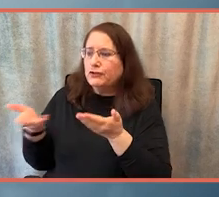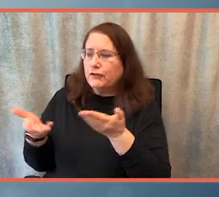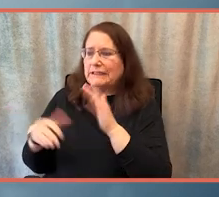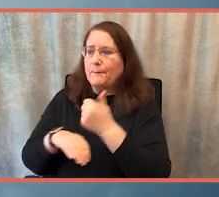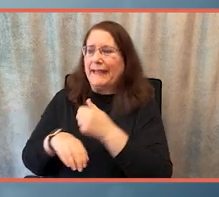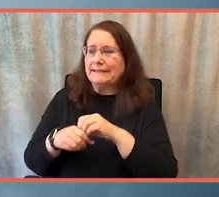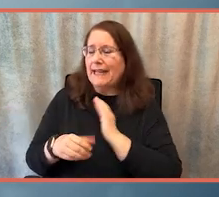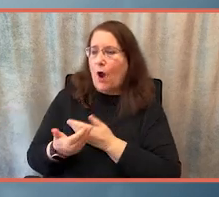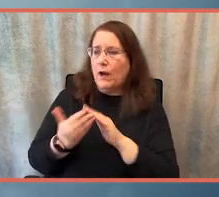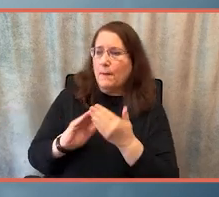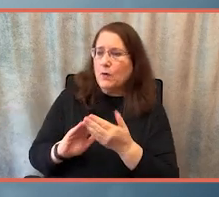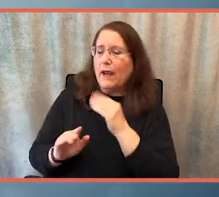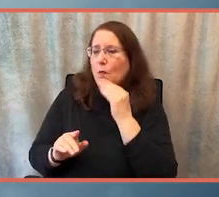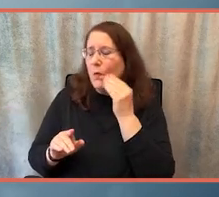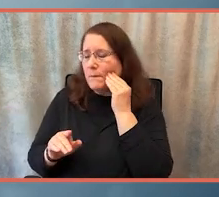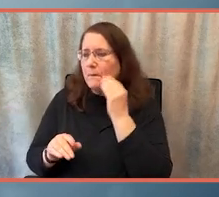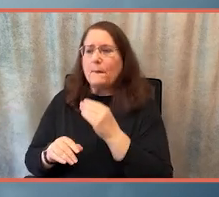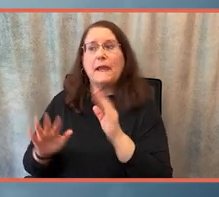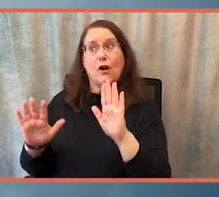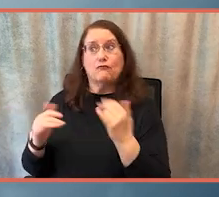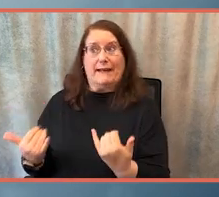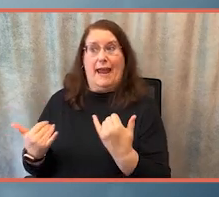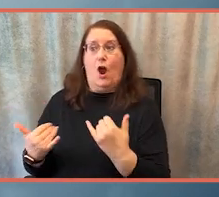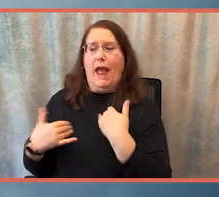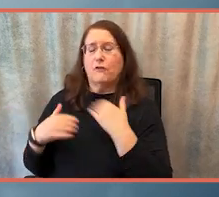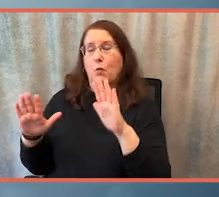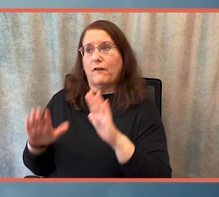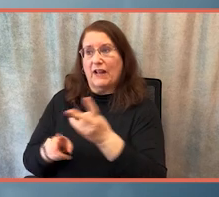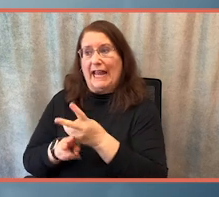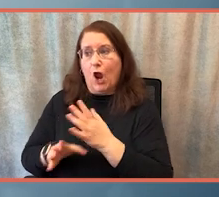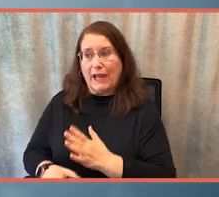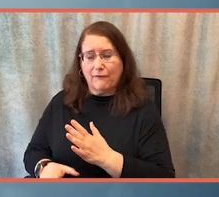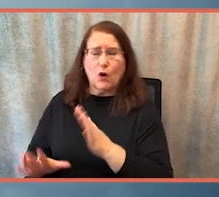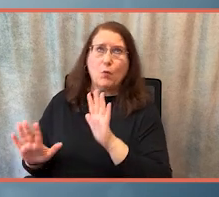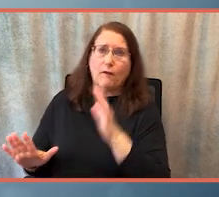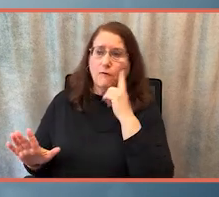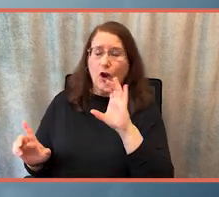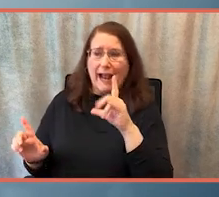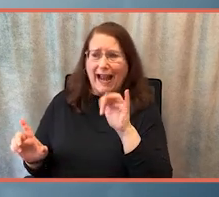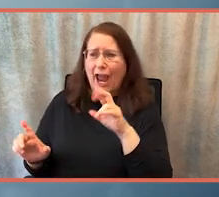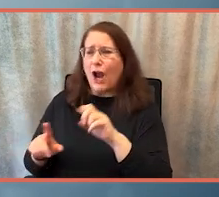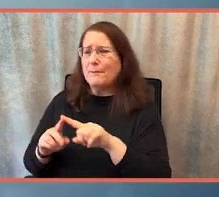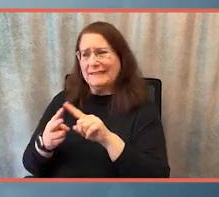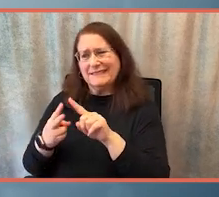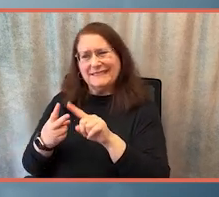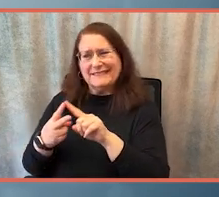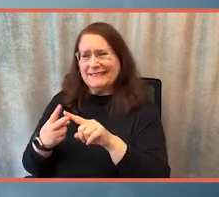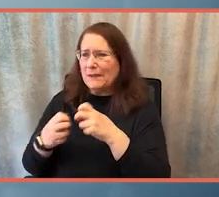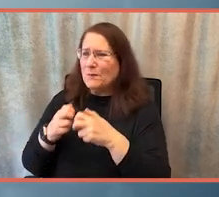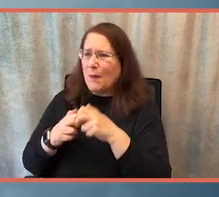And Claire right now, we're lucky we have a great caregiver who's wonderful, but there are a couple of things that make that not